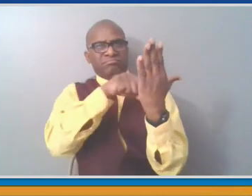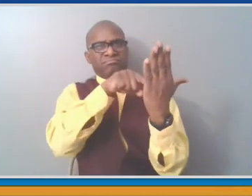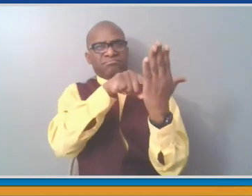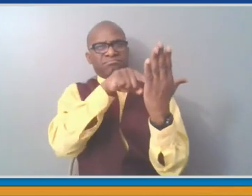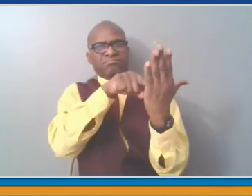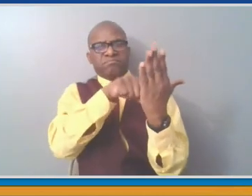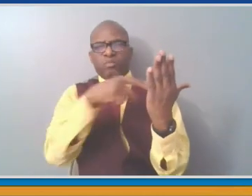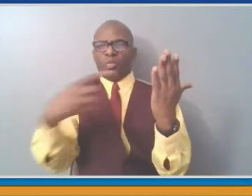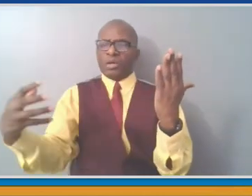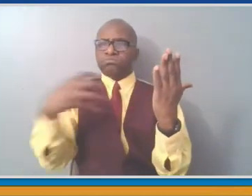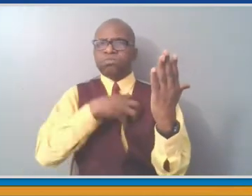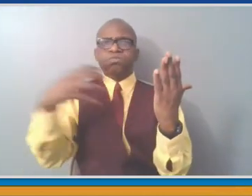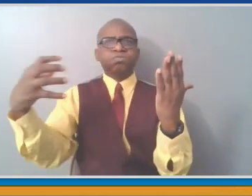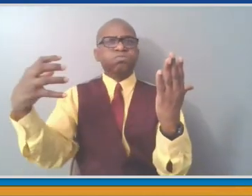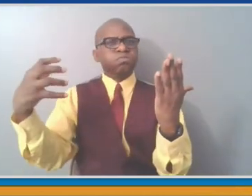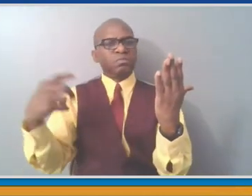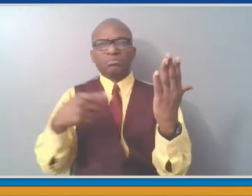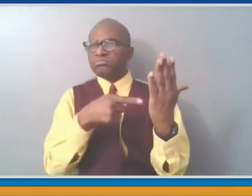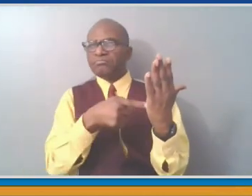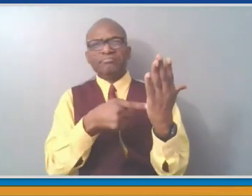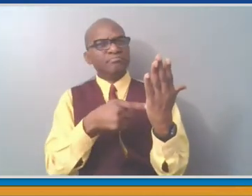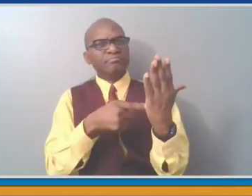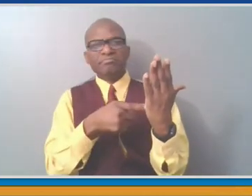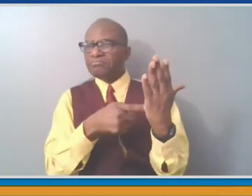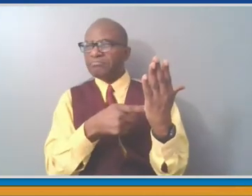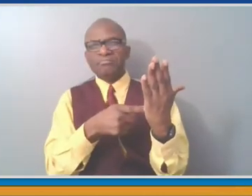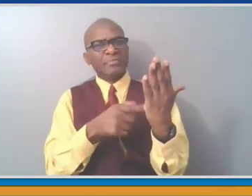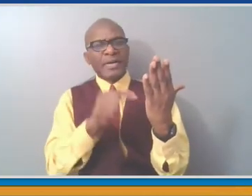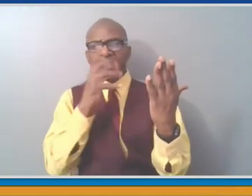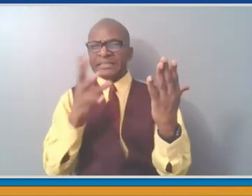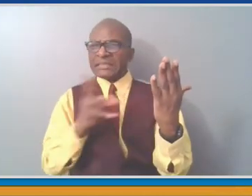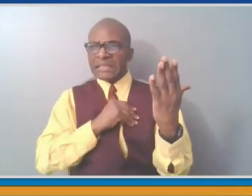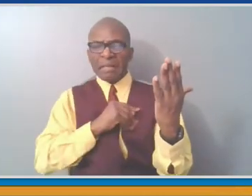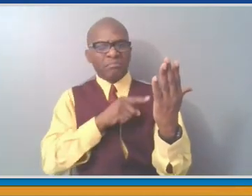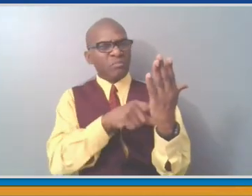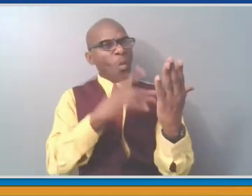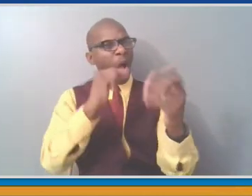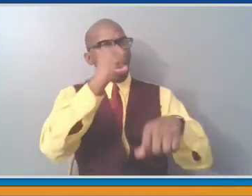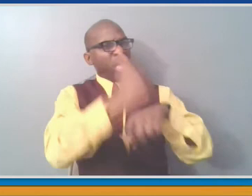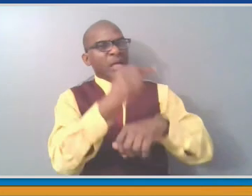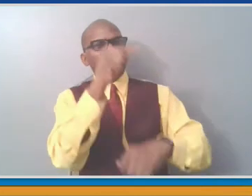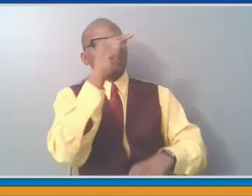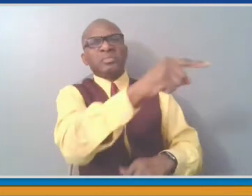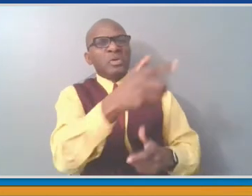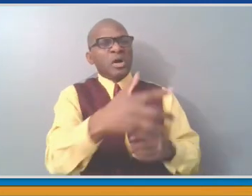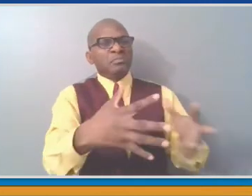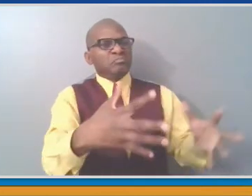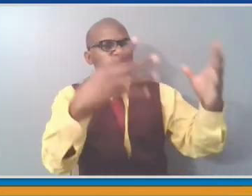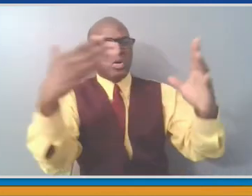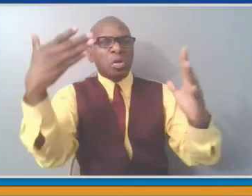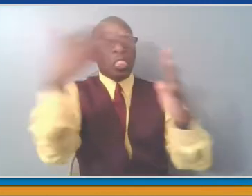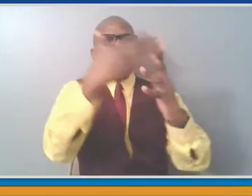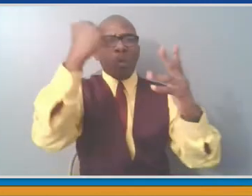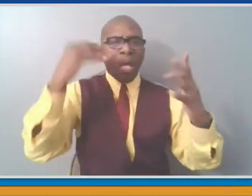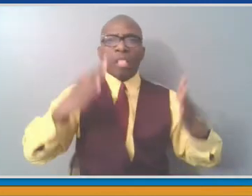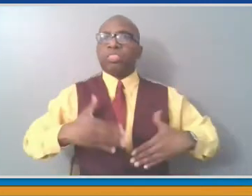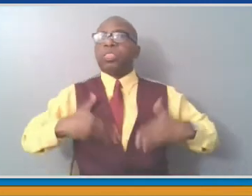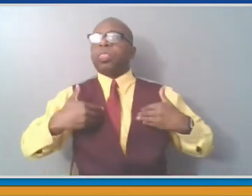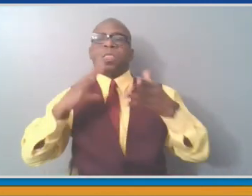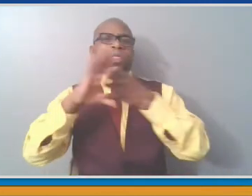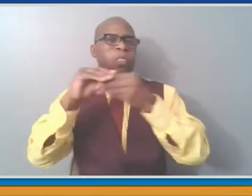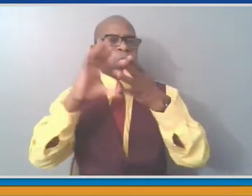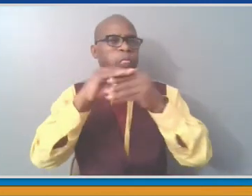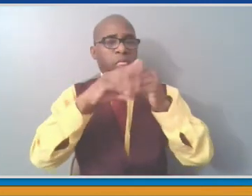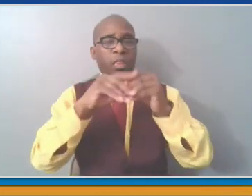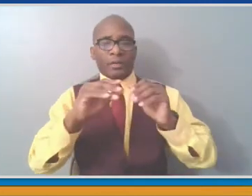recreation. And I've said to them, whether we put it in sacks and woods or not, which we are not going to do, parks have different